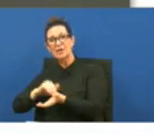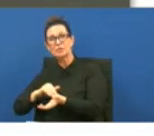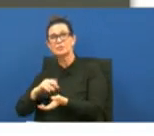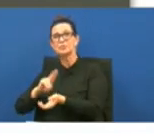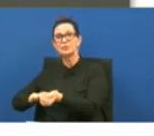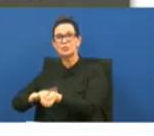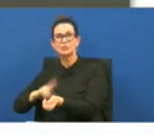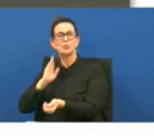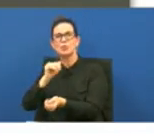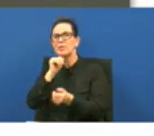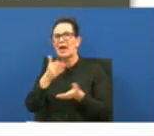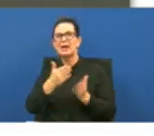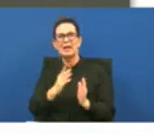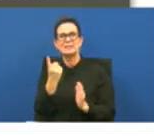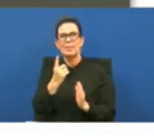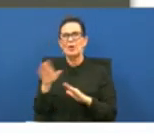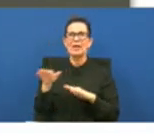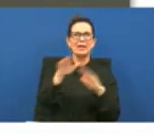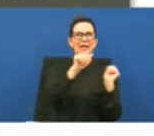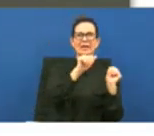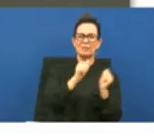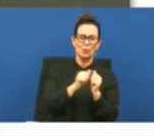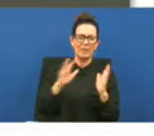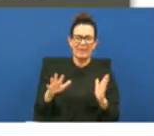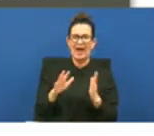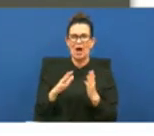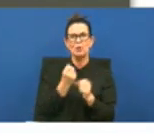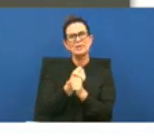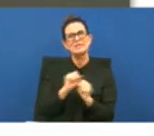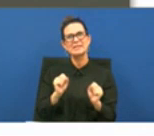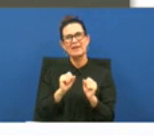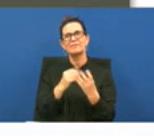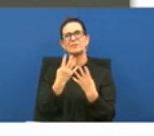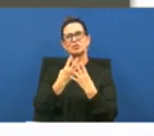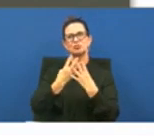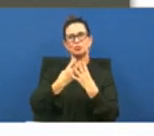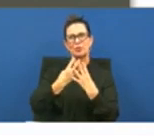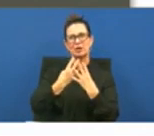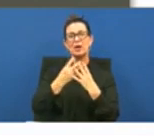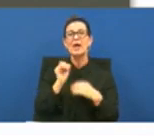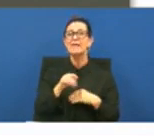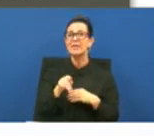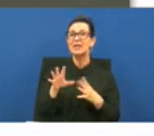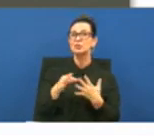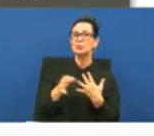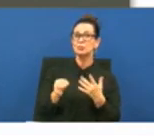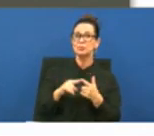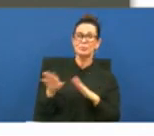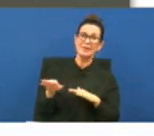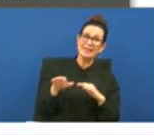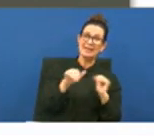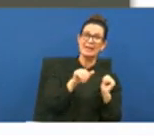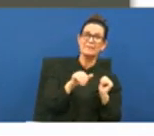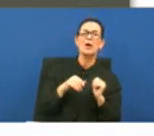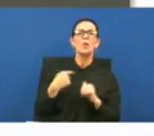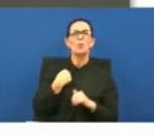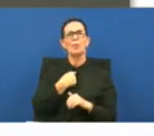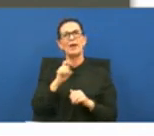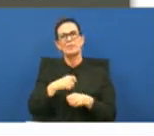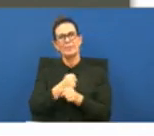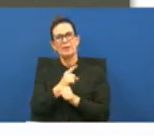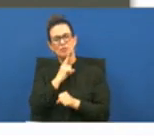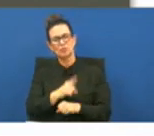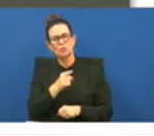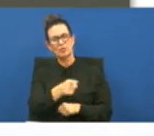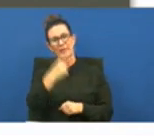without being going through a safety screener so if they're choosing to leave against medical advice they are sound mind at that